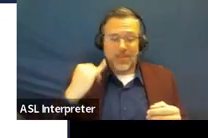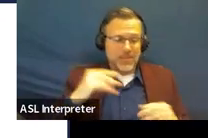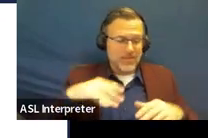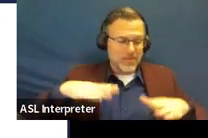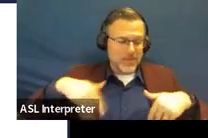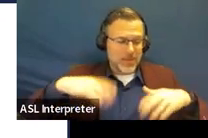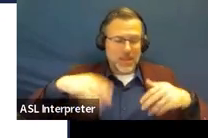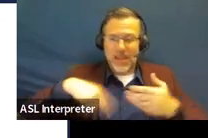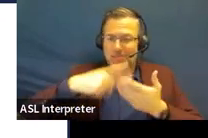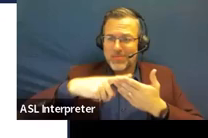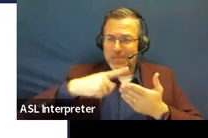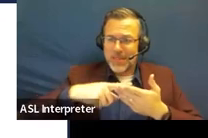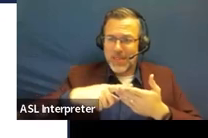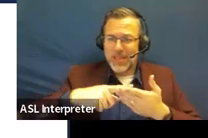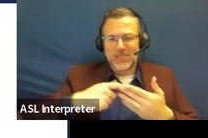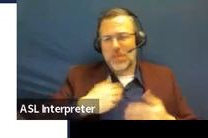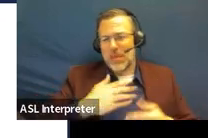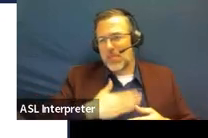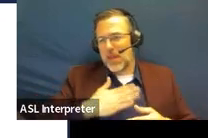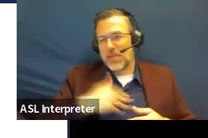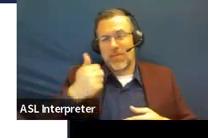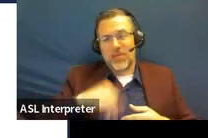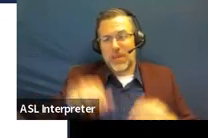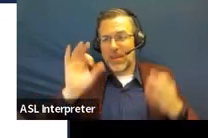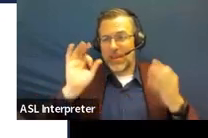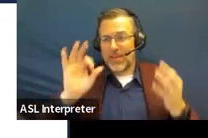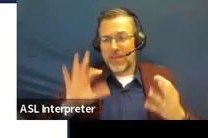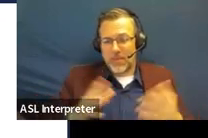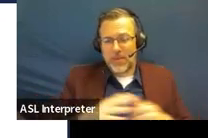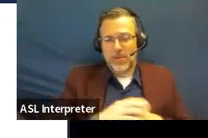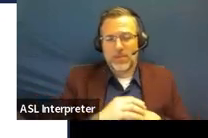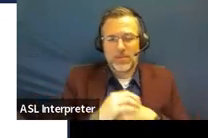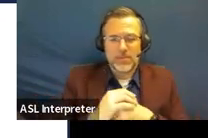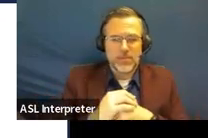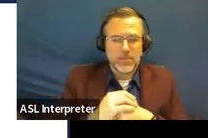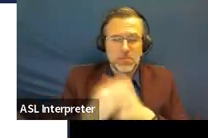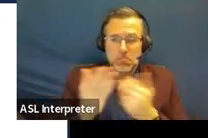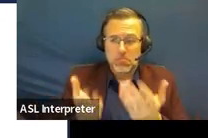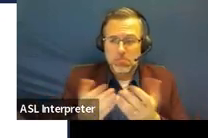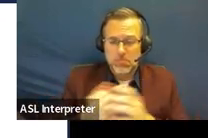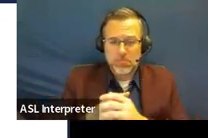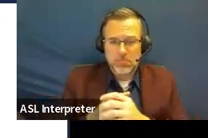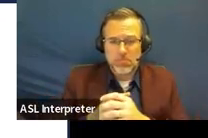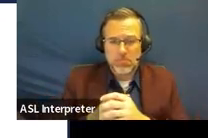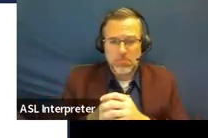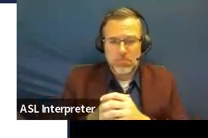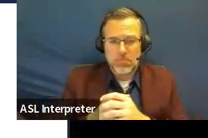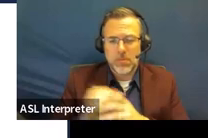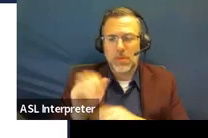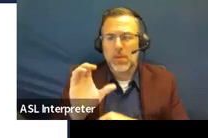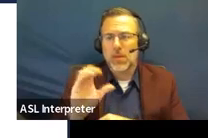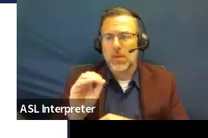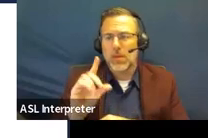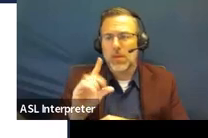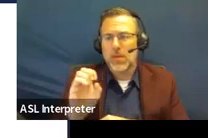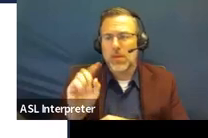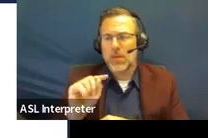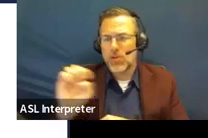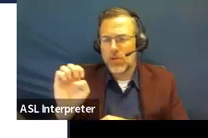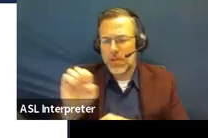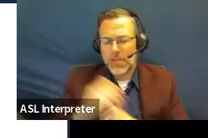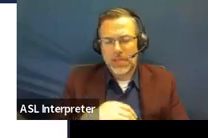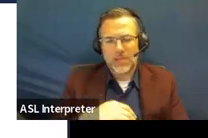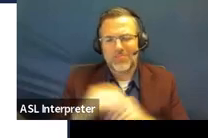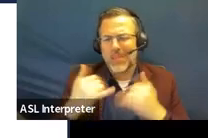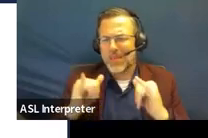happy for any feedback you might have. And you can actually chat. Yeah, go ahead. Sorry, Ashley. This is Colette. I'm still struggling with my